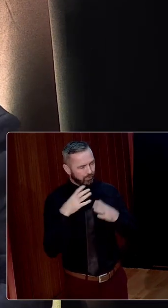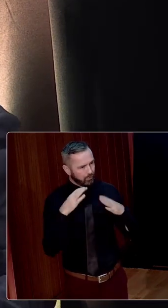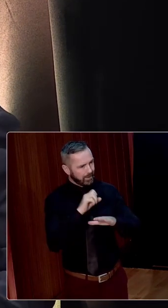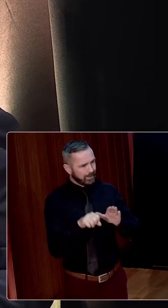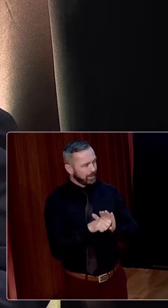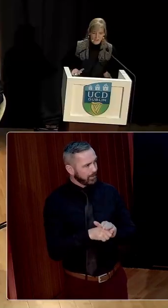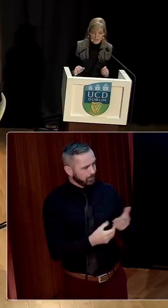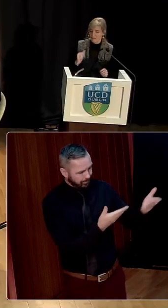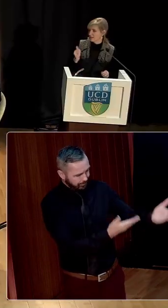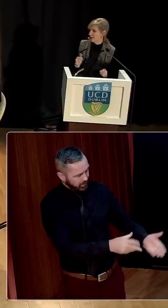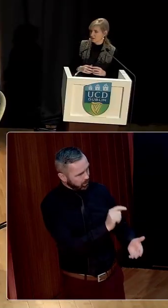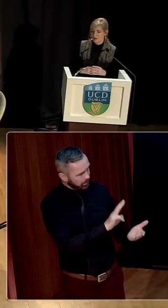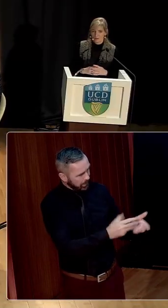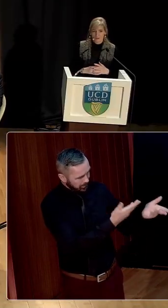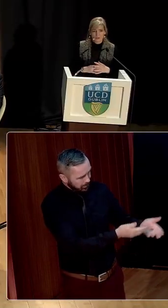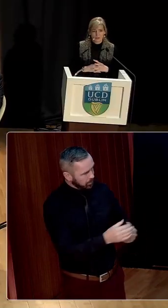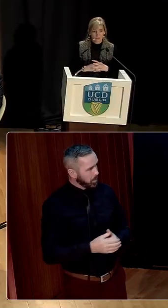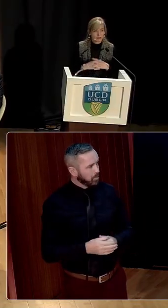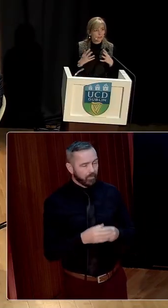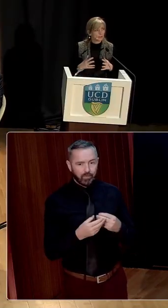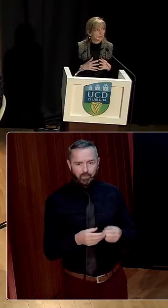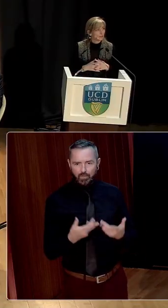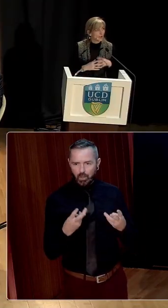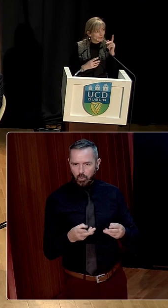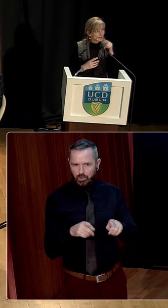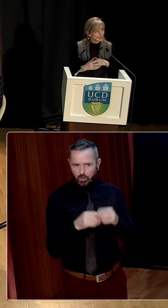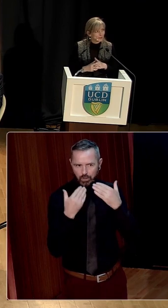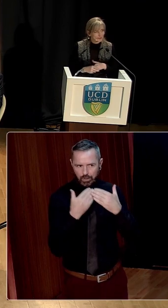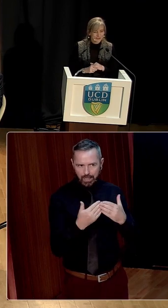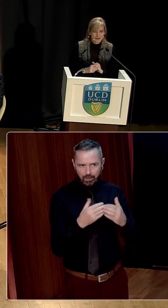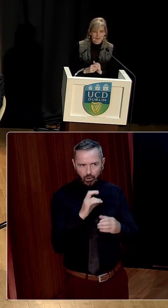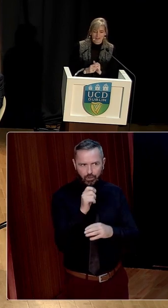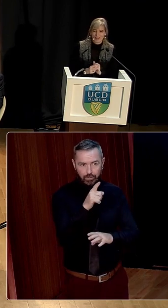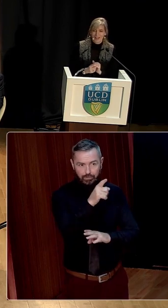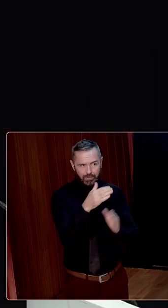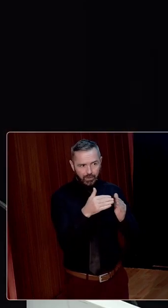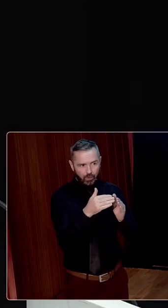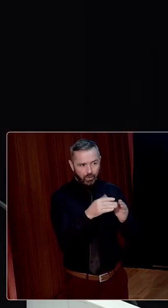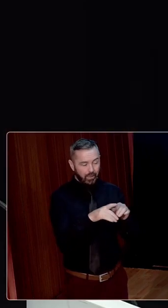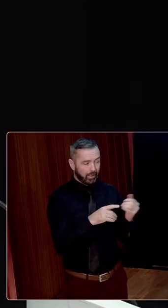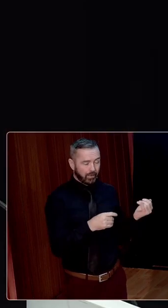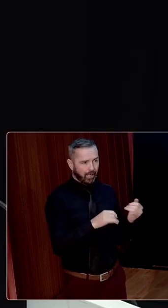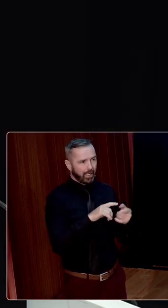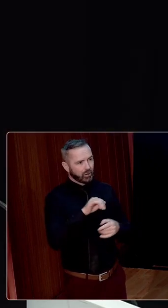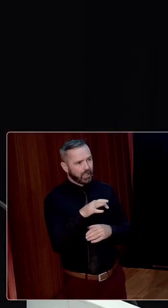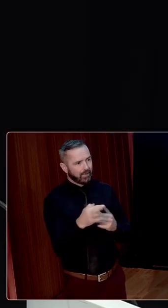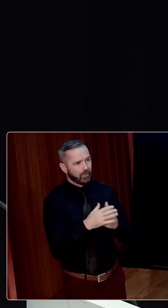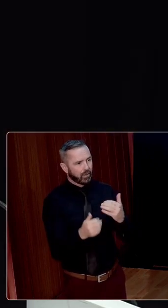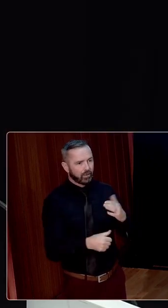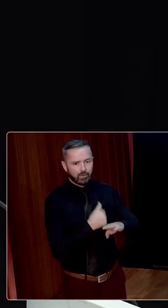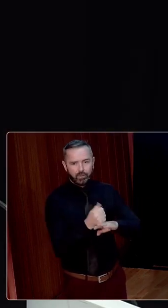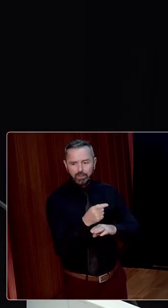minutes. Thank you very much. Thanks for that introduction. I'd like to echo my other speakers' gratitude to Conor, who's up there in the corner, Conor Mulvaha, and Jenny Costolo for